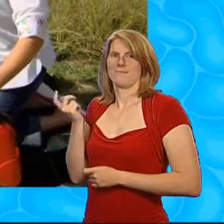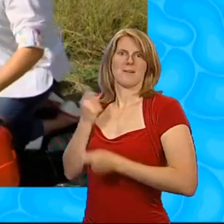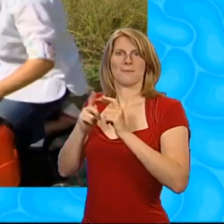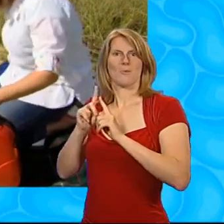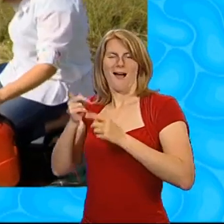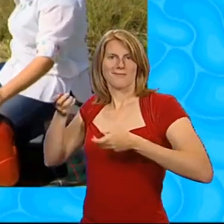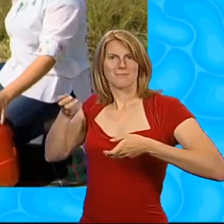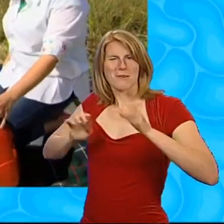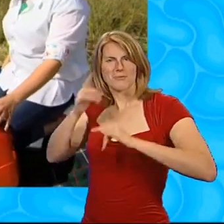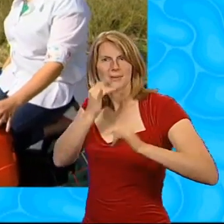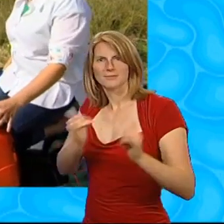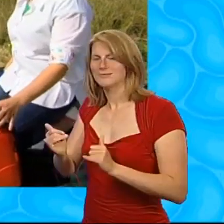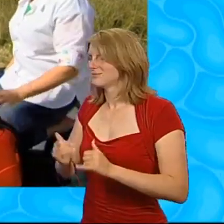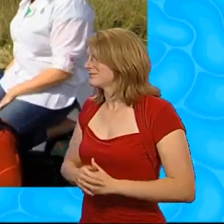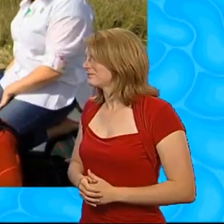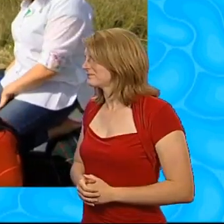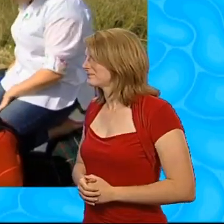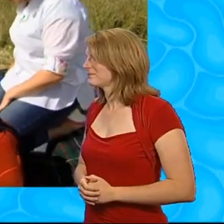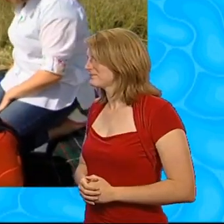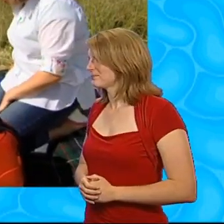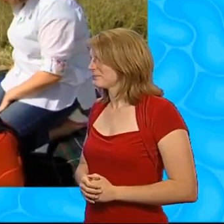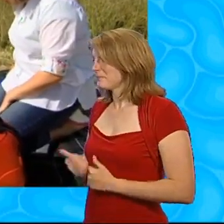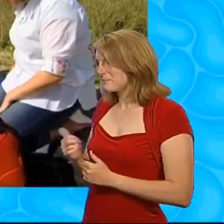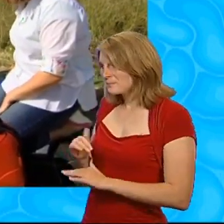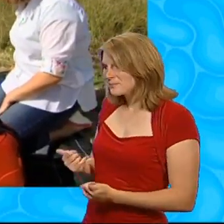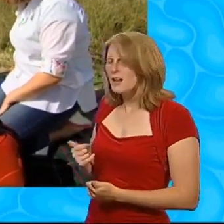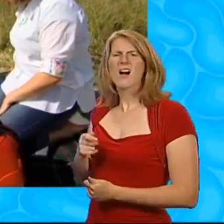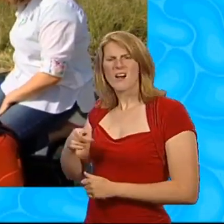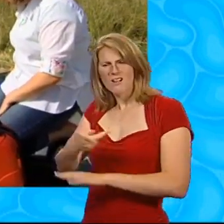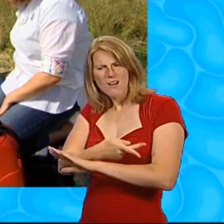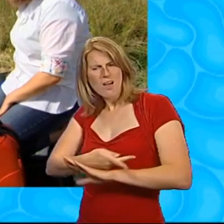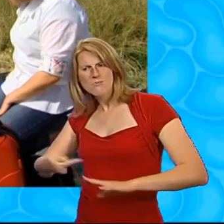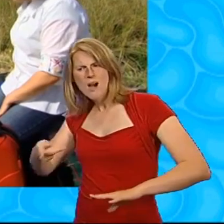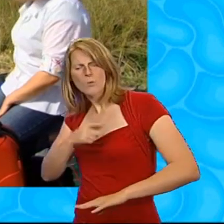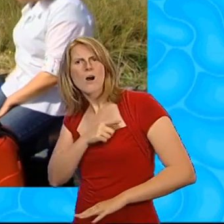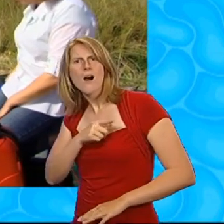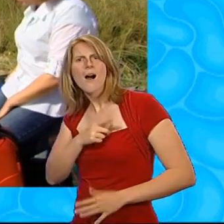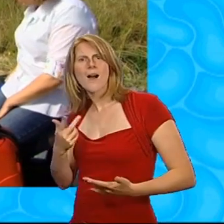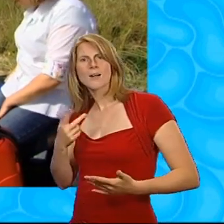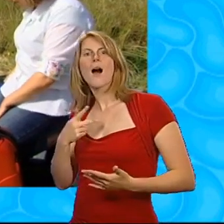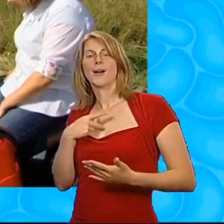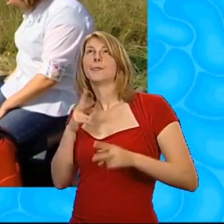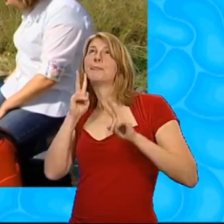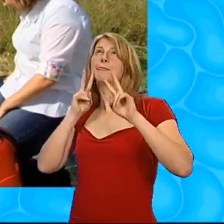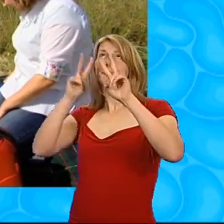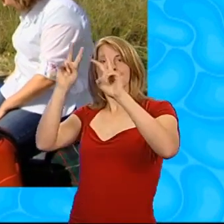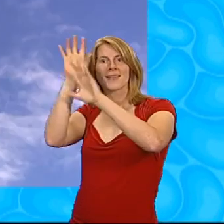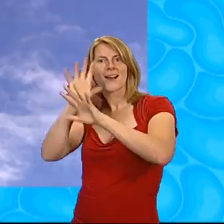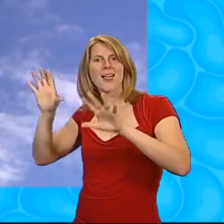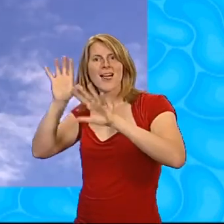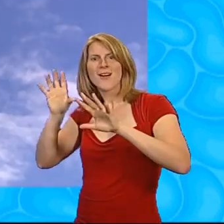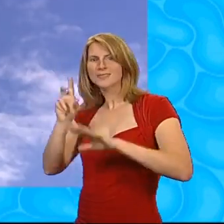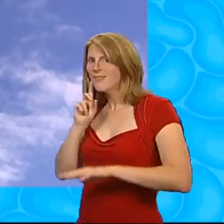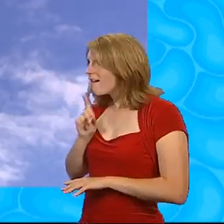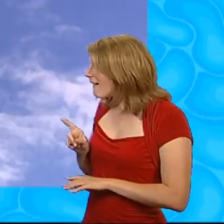Hi, Nina! Why are you lying on the ground? We're watching clouds. Oh. They make all kinds of different